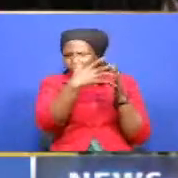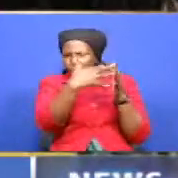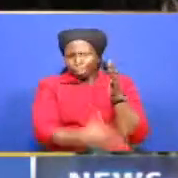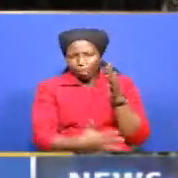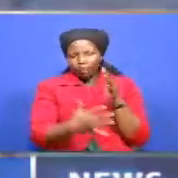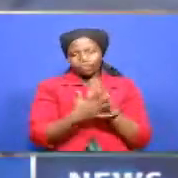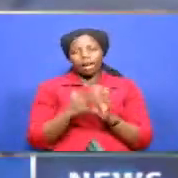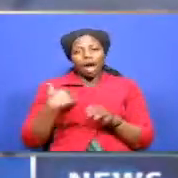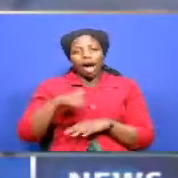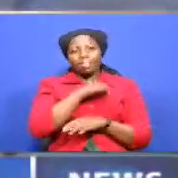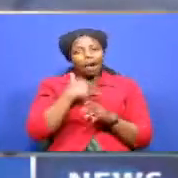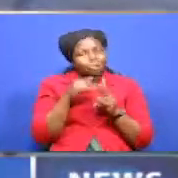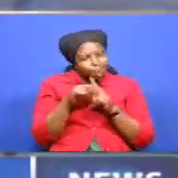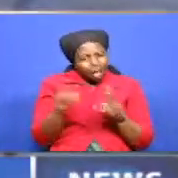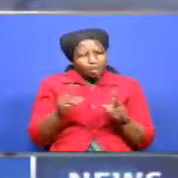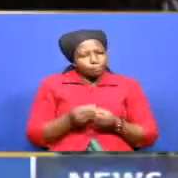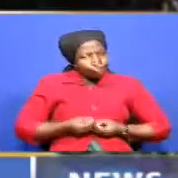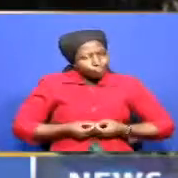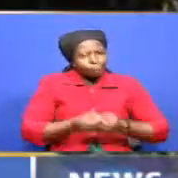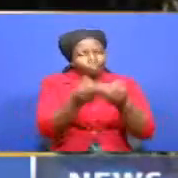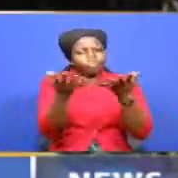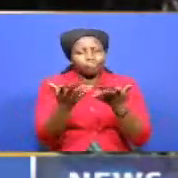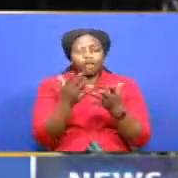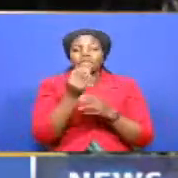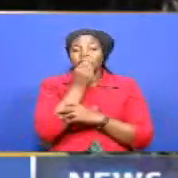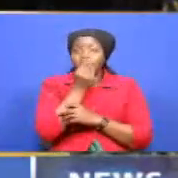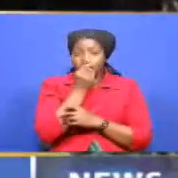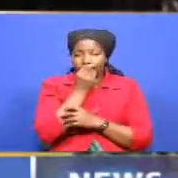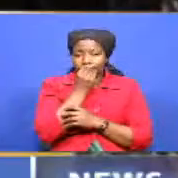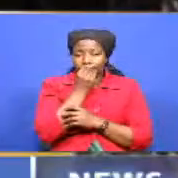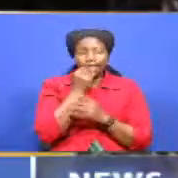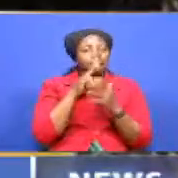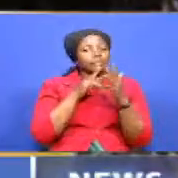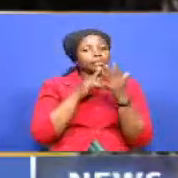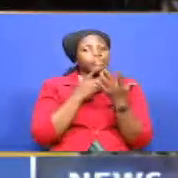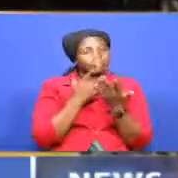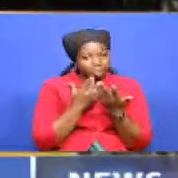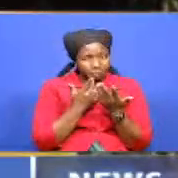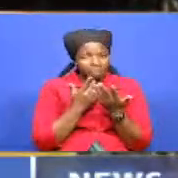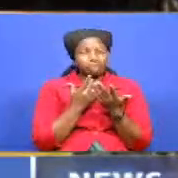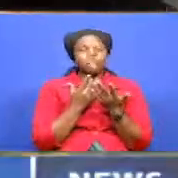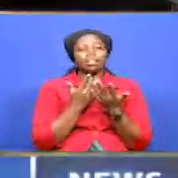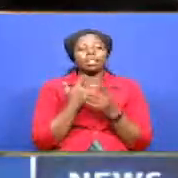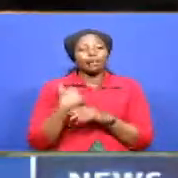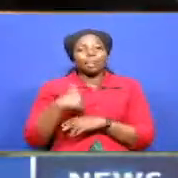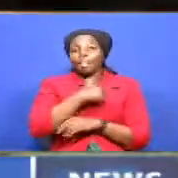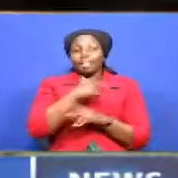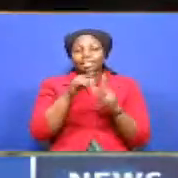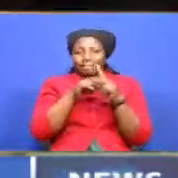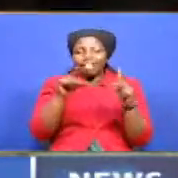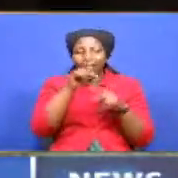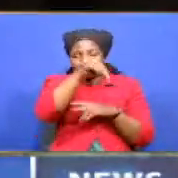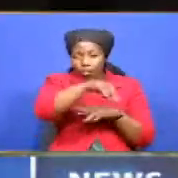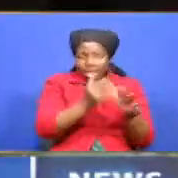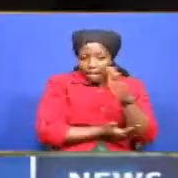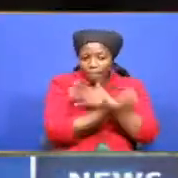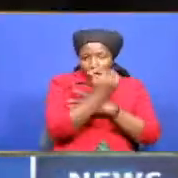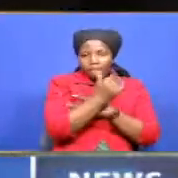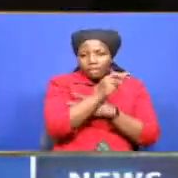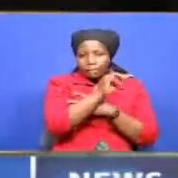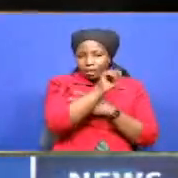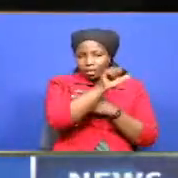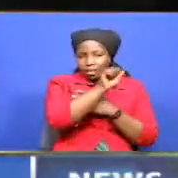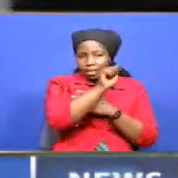started distribution of food and we started this morning in Masalani town.